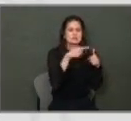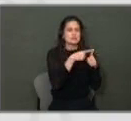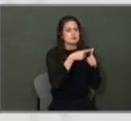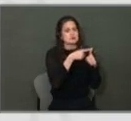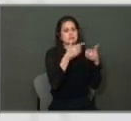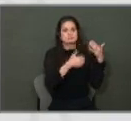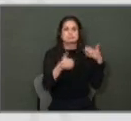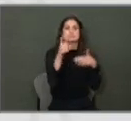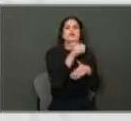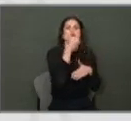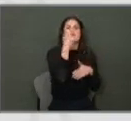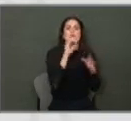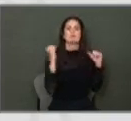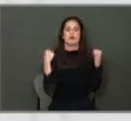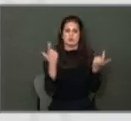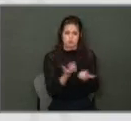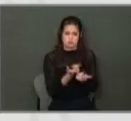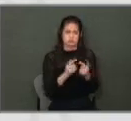priority for the council.